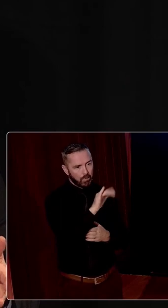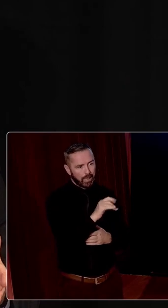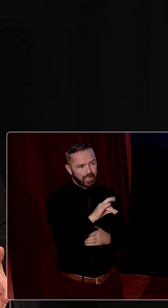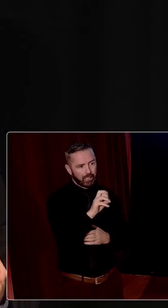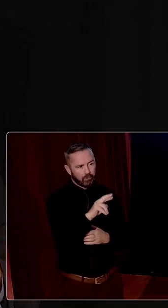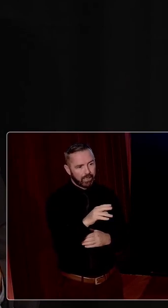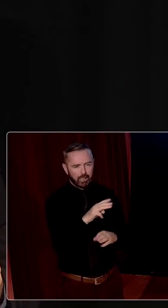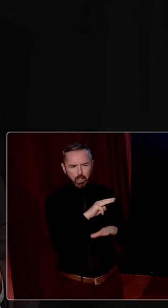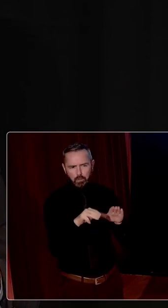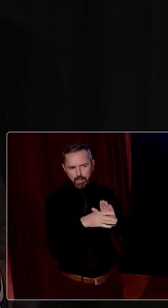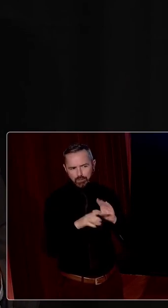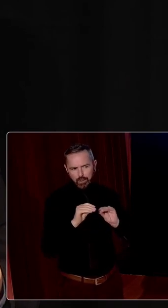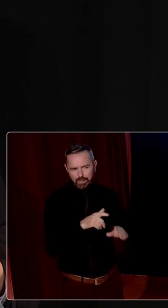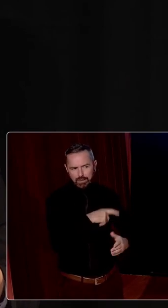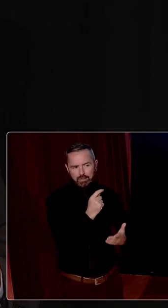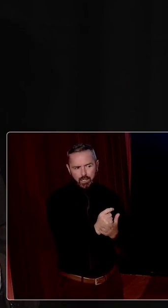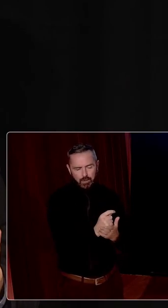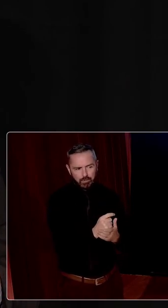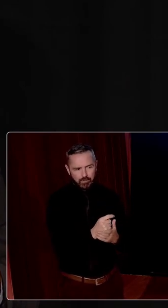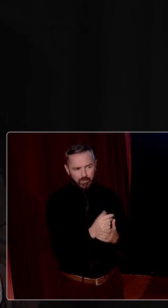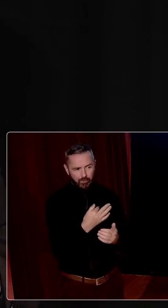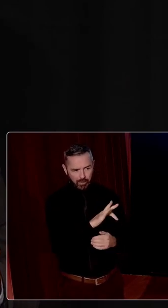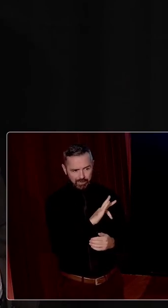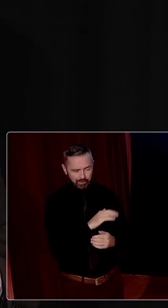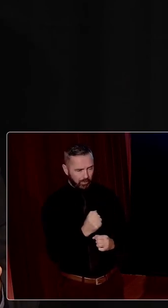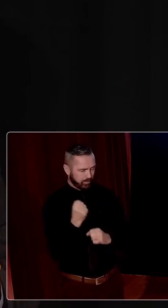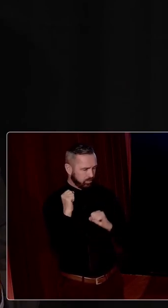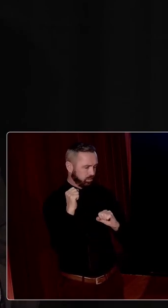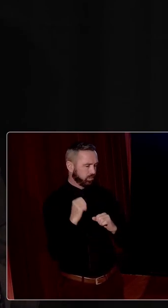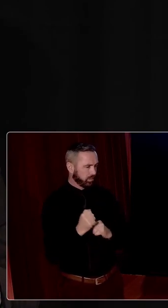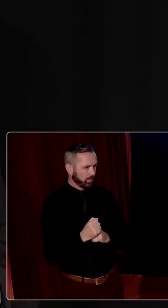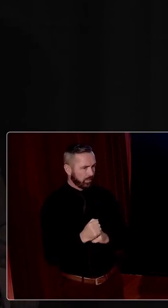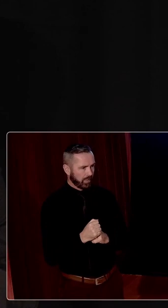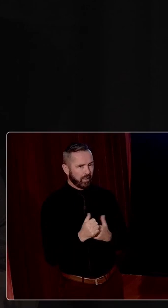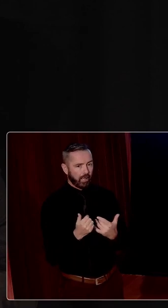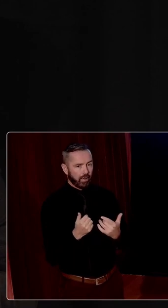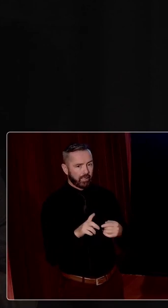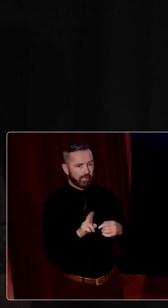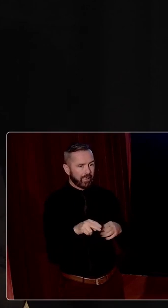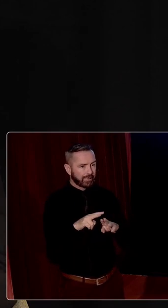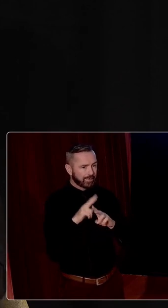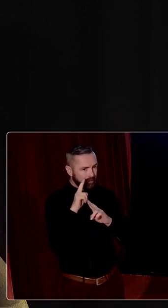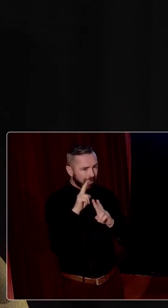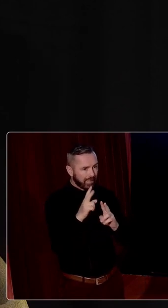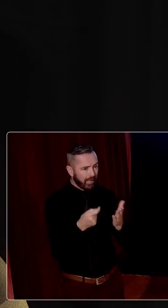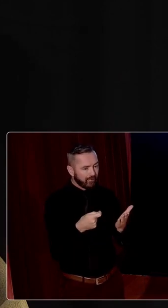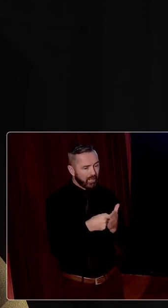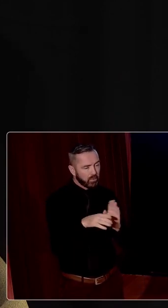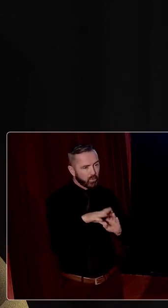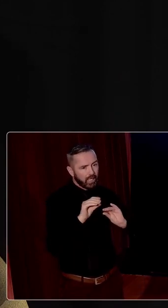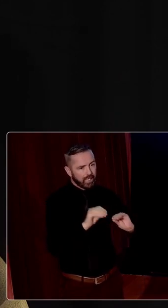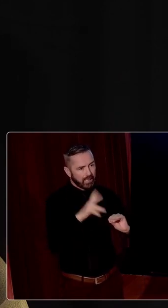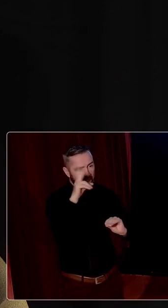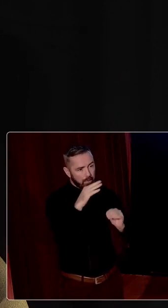as a minister for education for me as a, as a historian stands out there. And I think you could see it's investment in education is the